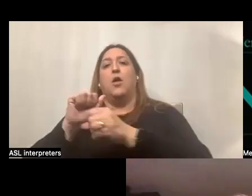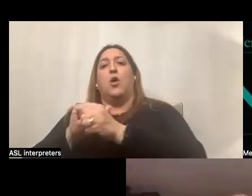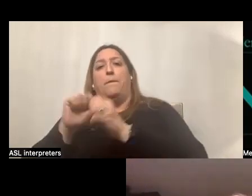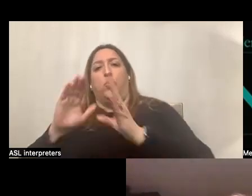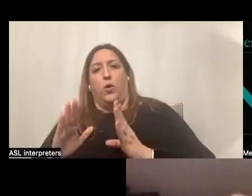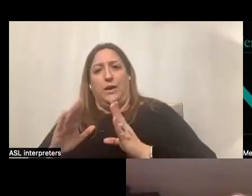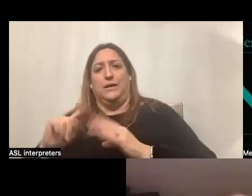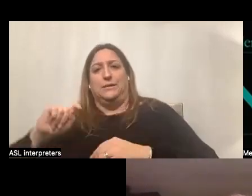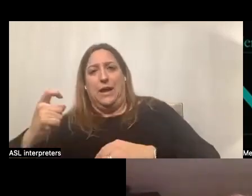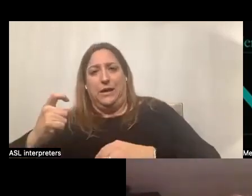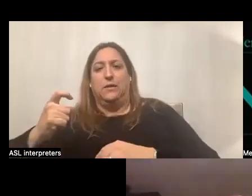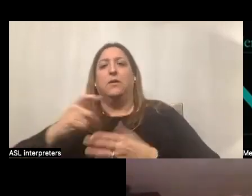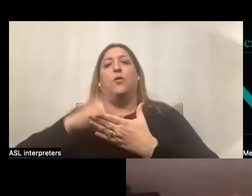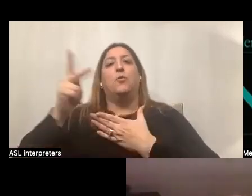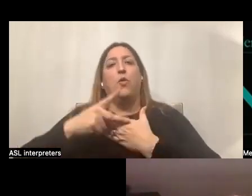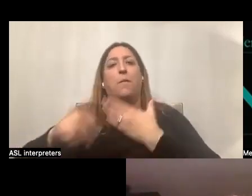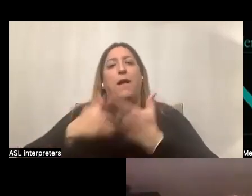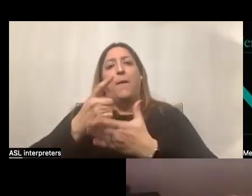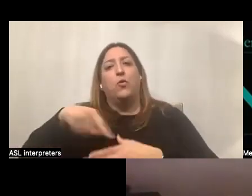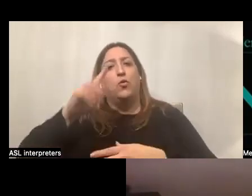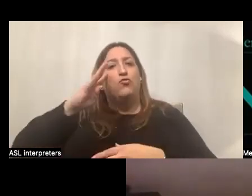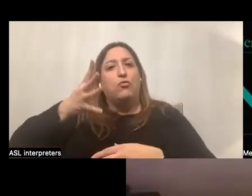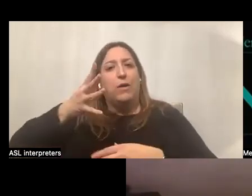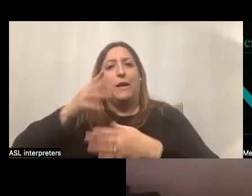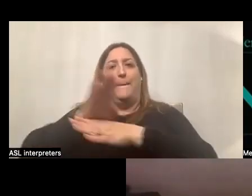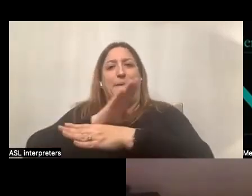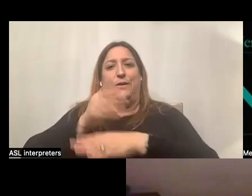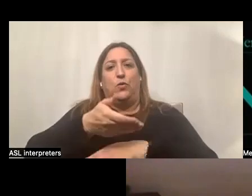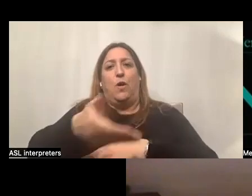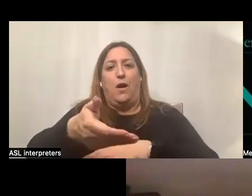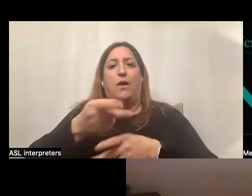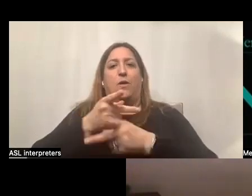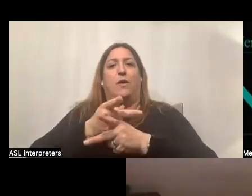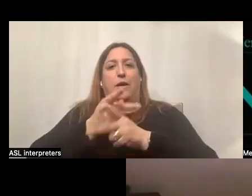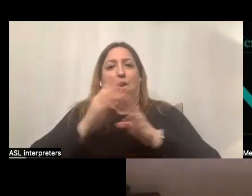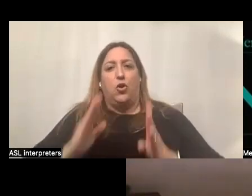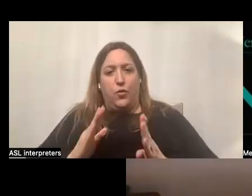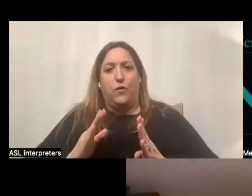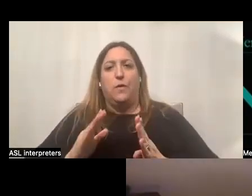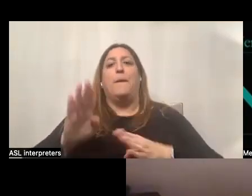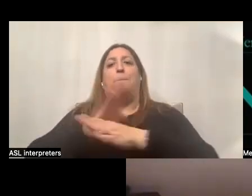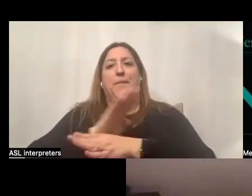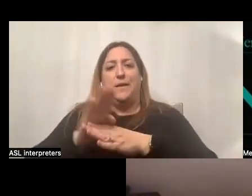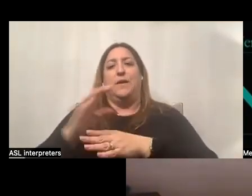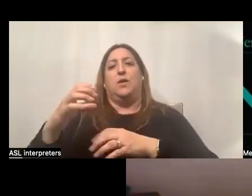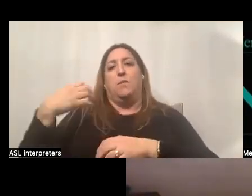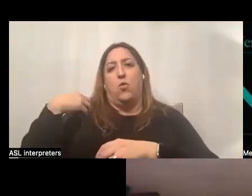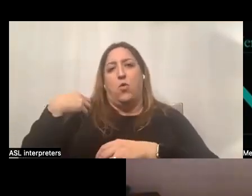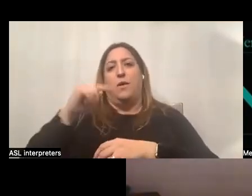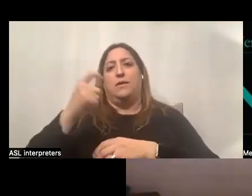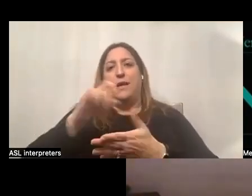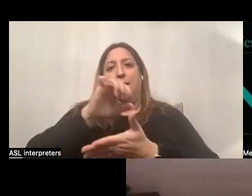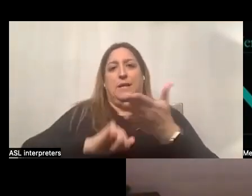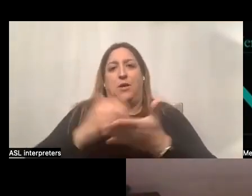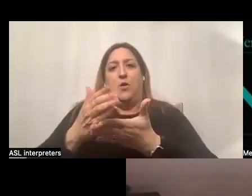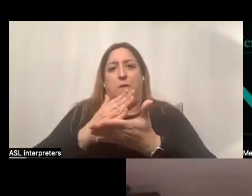So since the program helps you create a business to hire a caregiver, business employer taxes are taken from the budget and paid